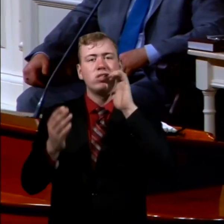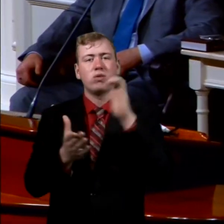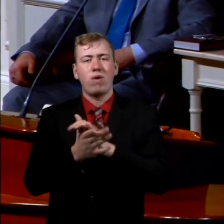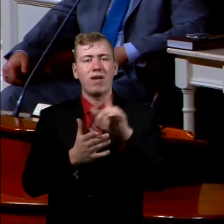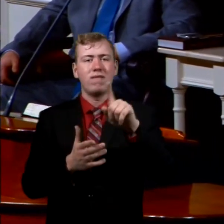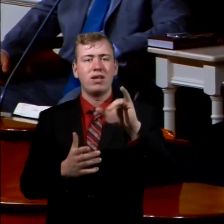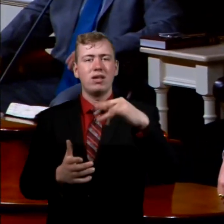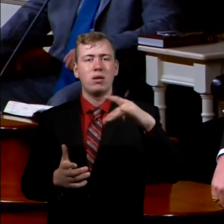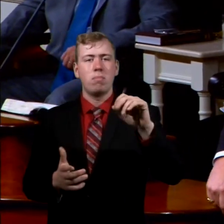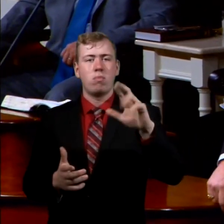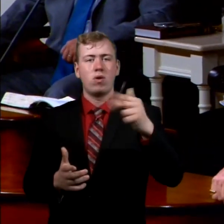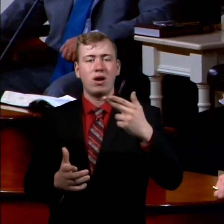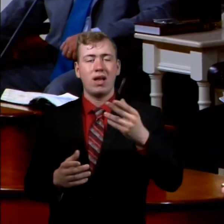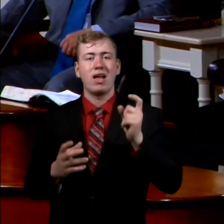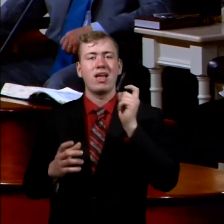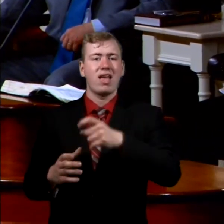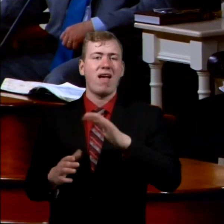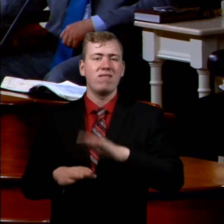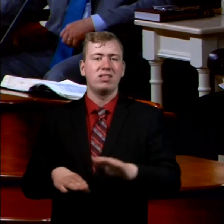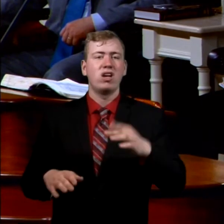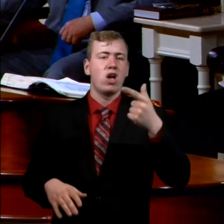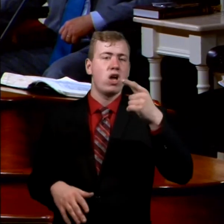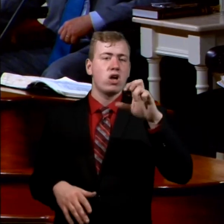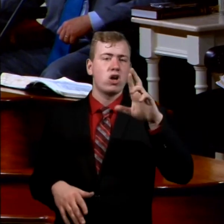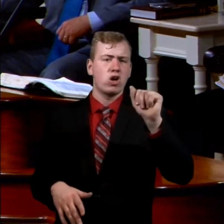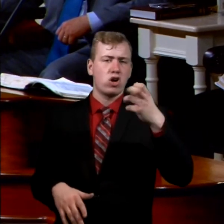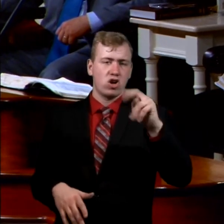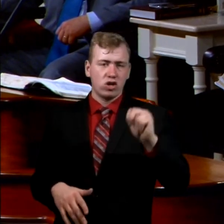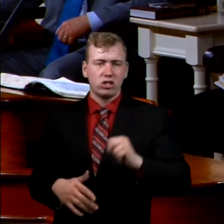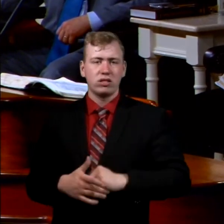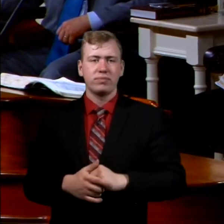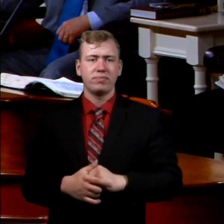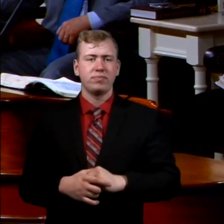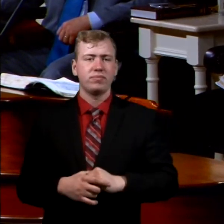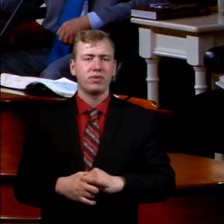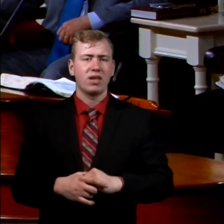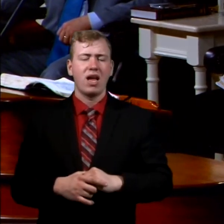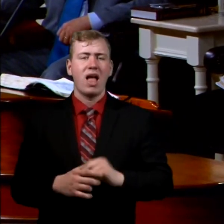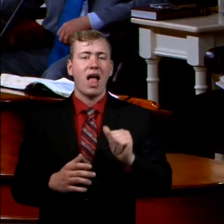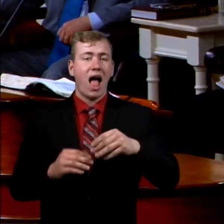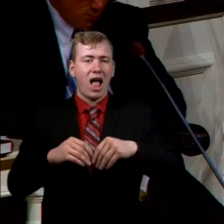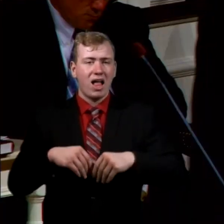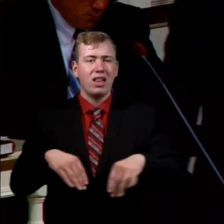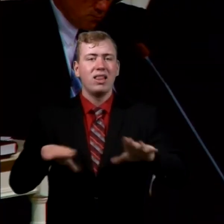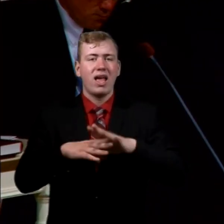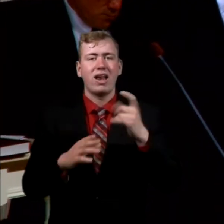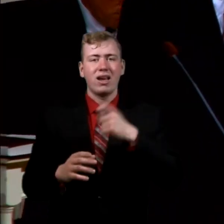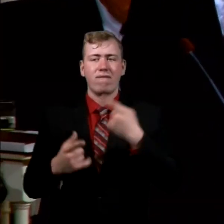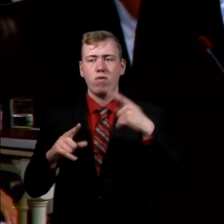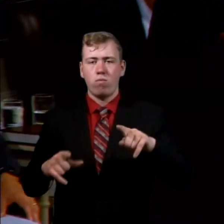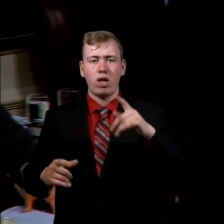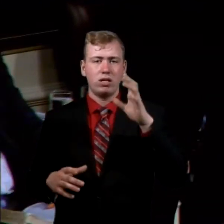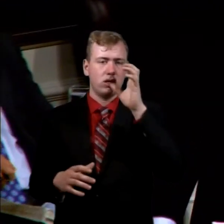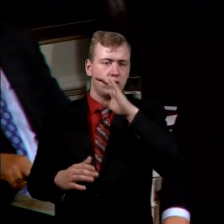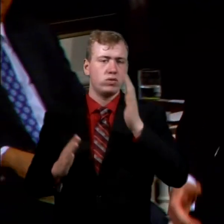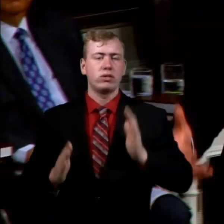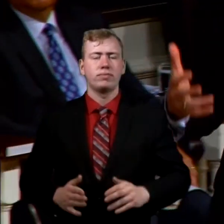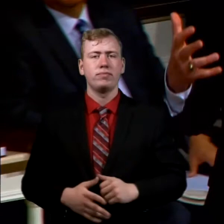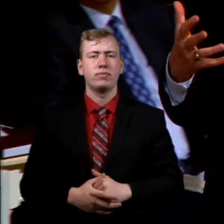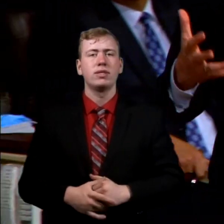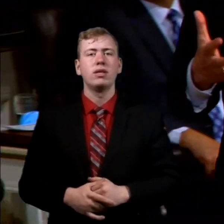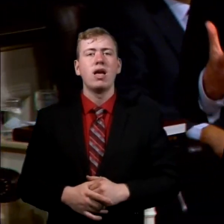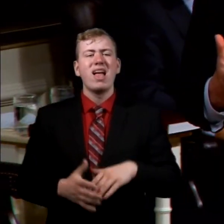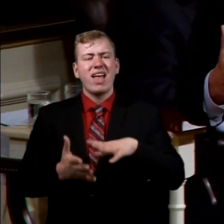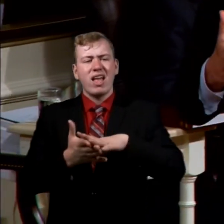Gave him children. One of them is named here, Gershom. A land given to him while he was a stranger. He